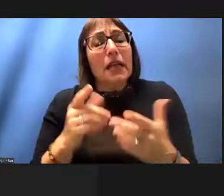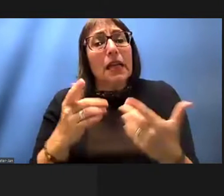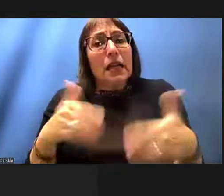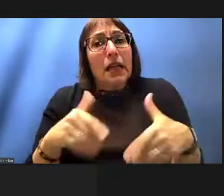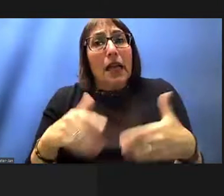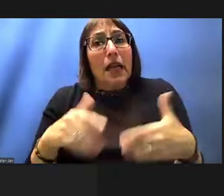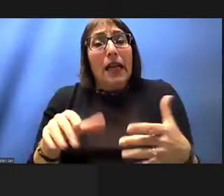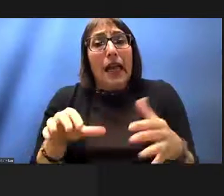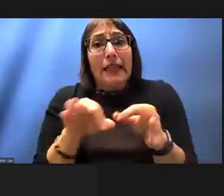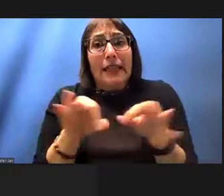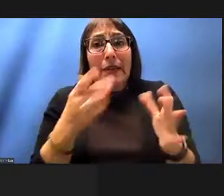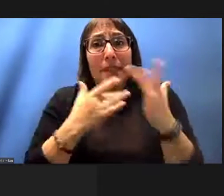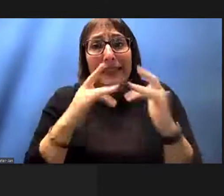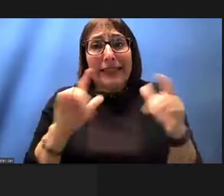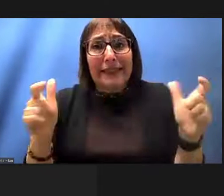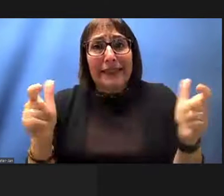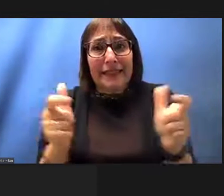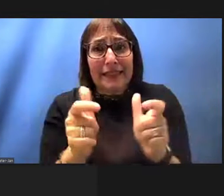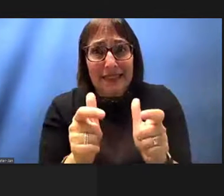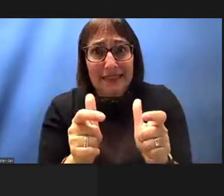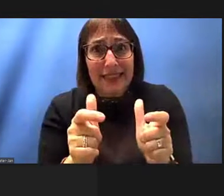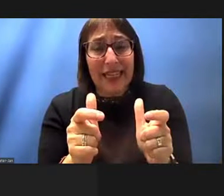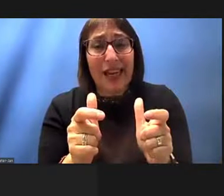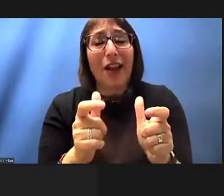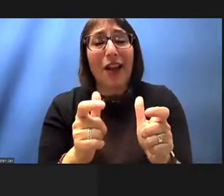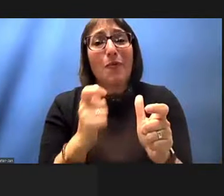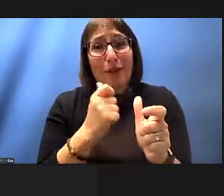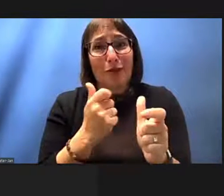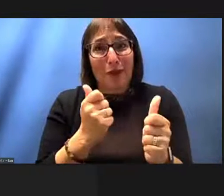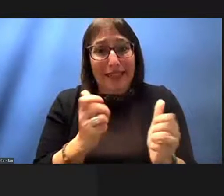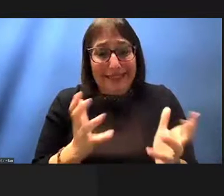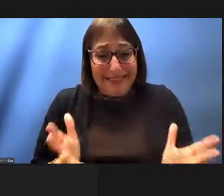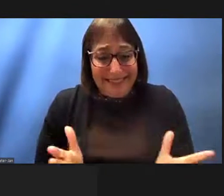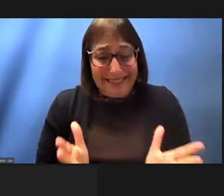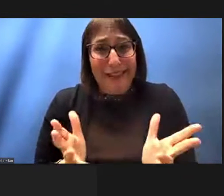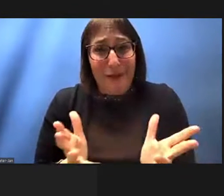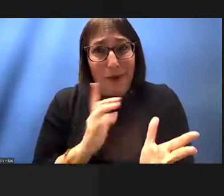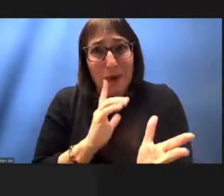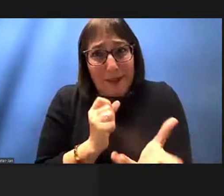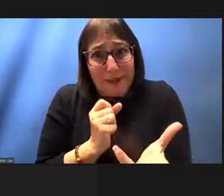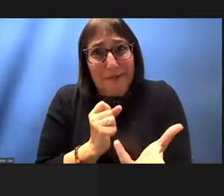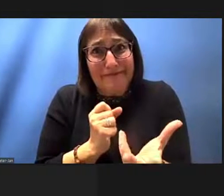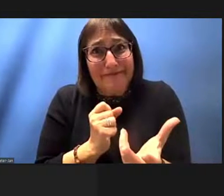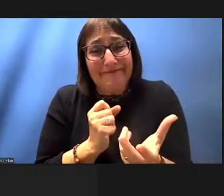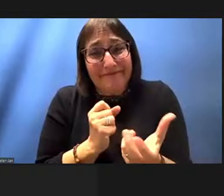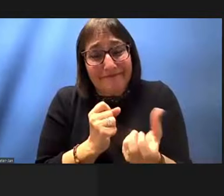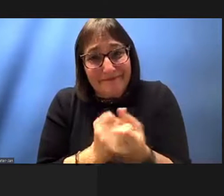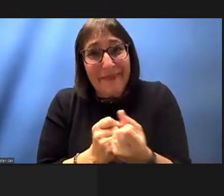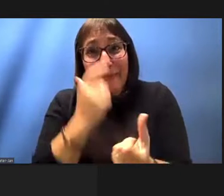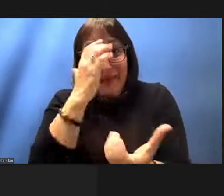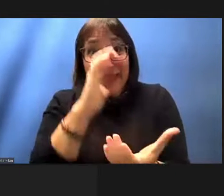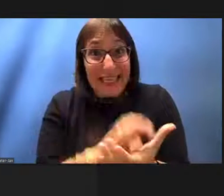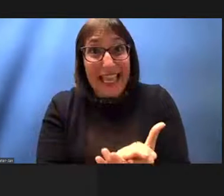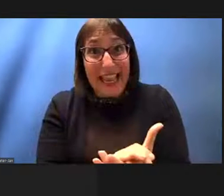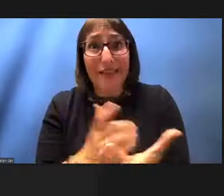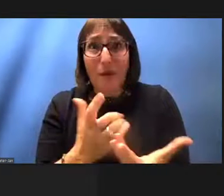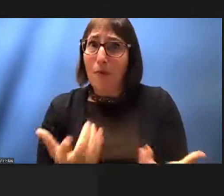we have progressed uh we believe somewhat uh we still have a lot more